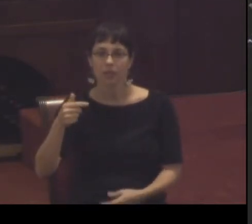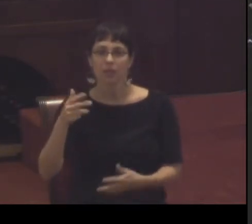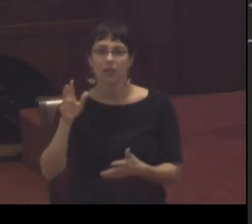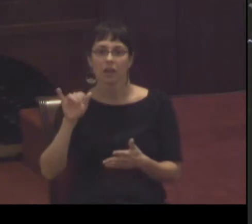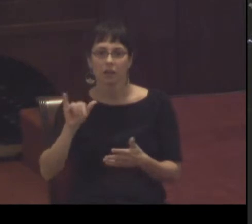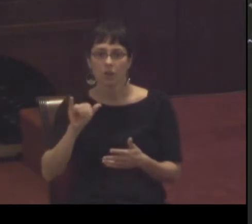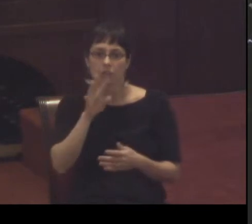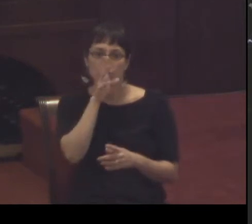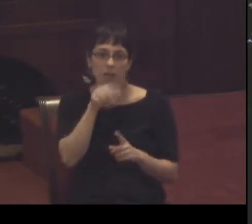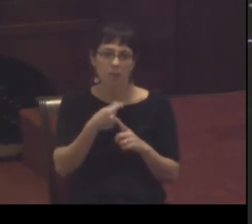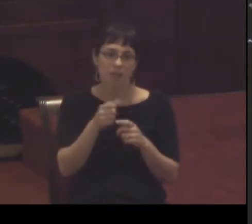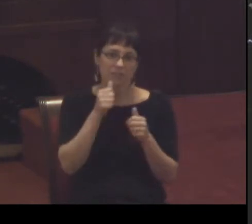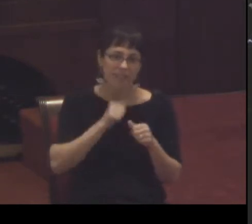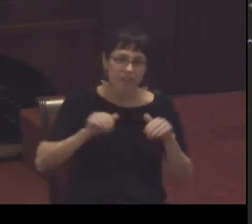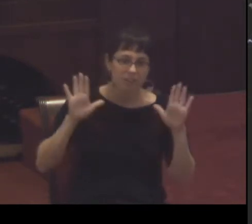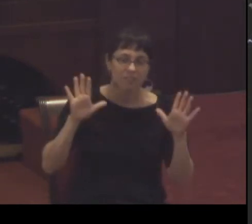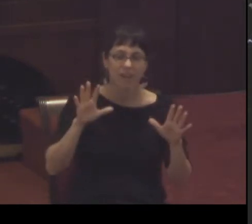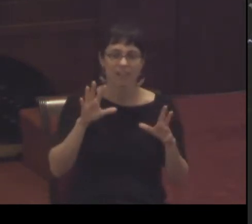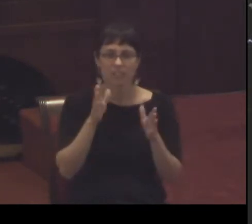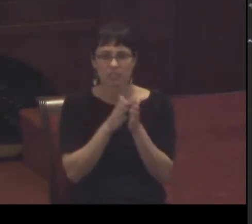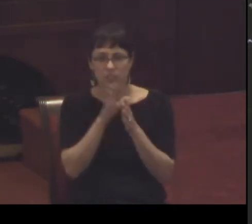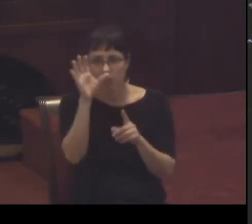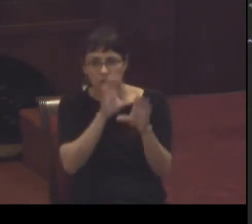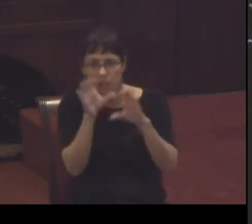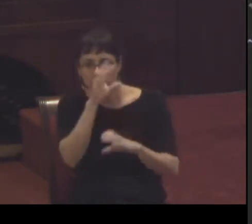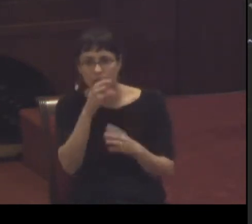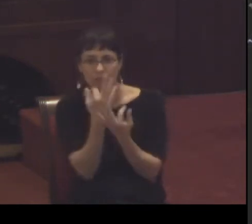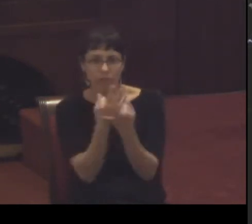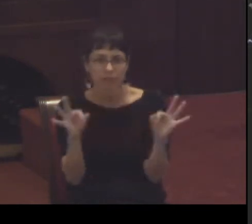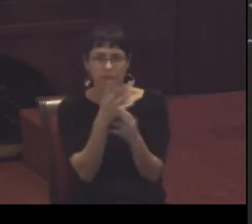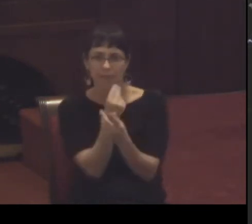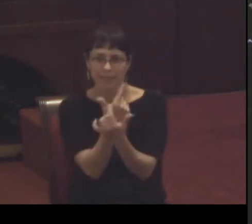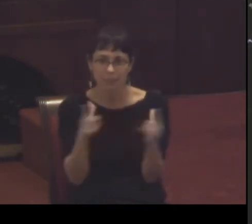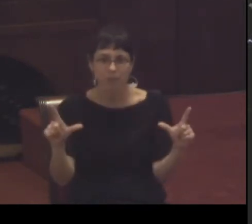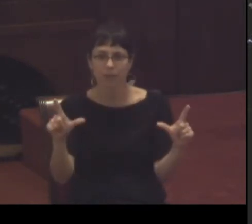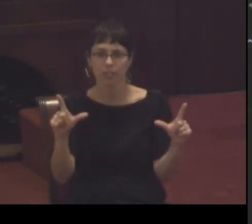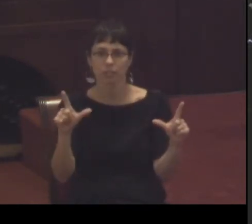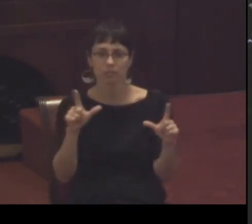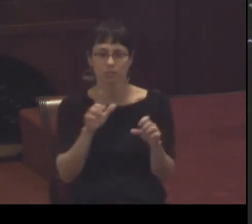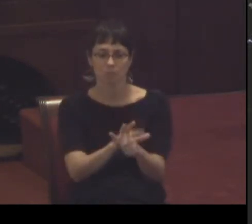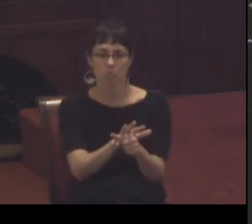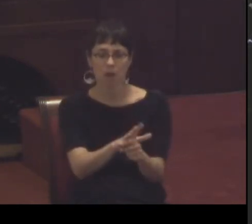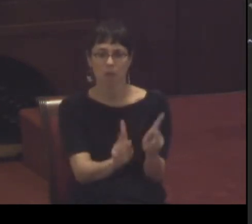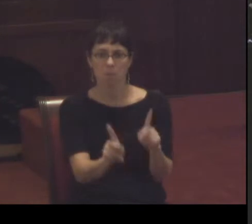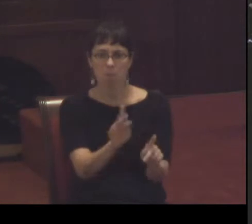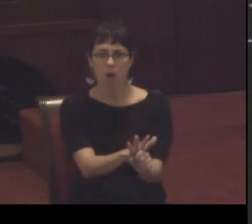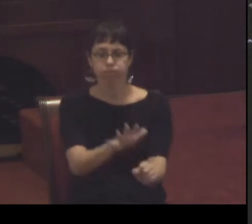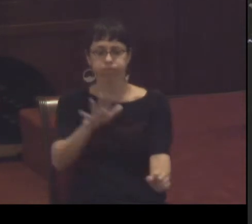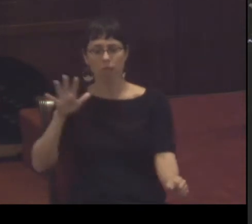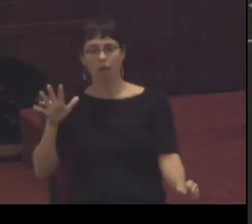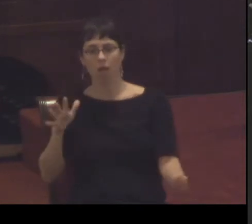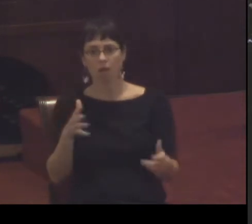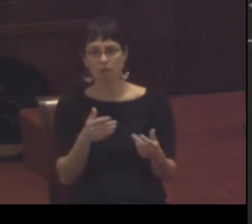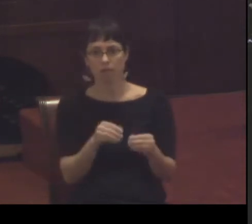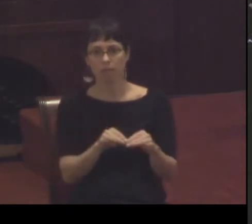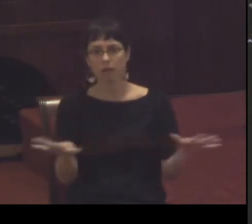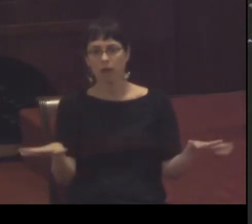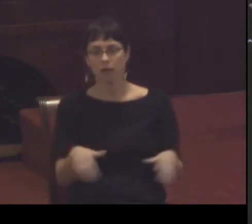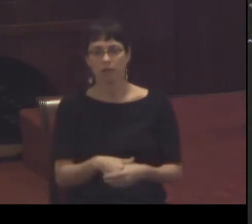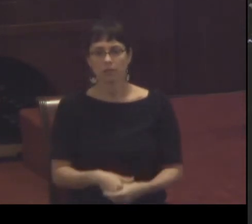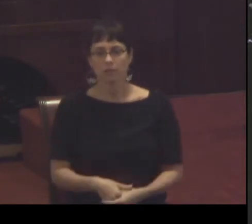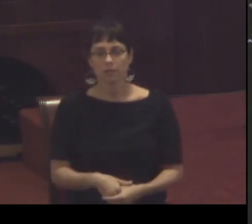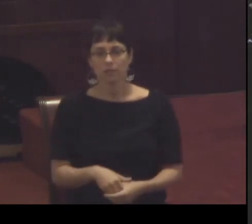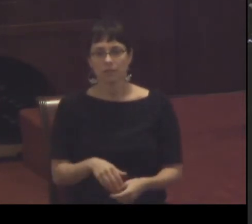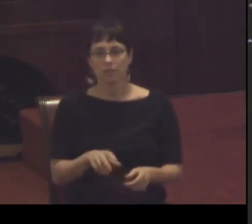that needs to be made in the pursuit of freedom and liberation for the oppressed or maybe I could begin by saying